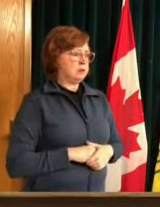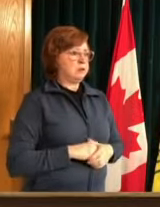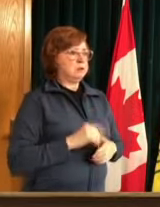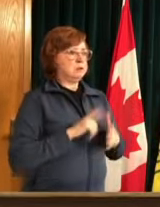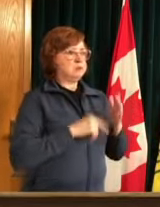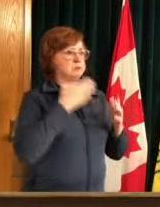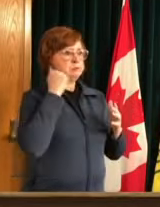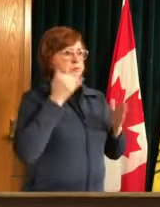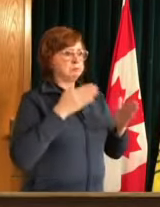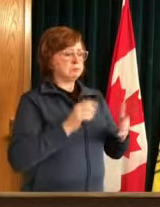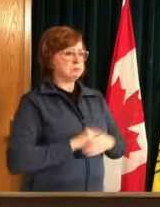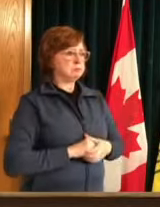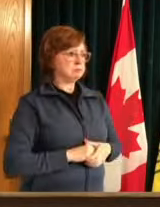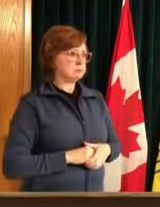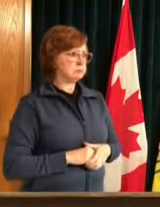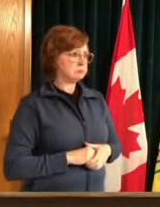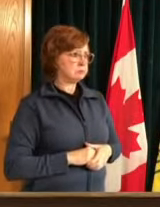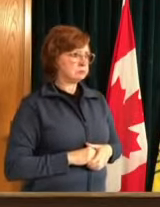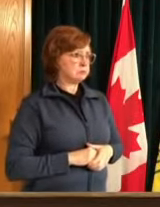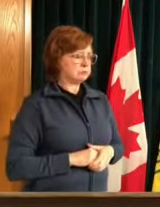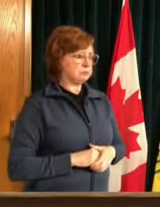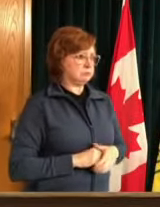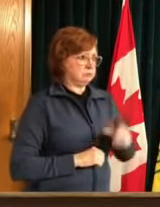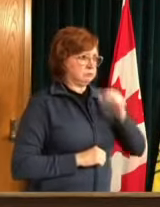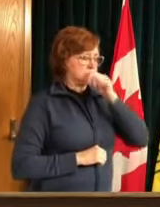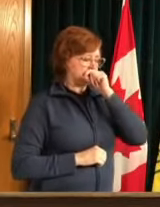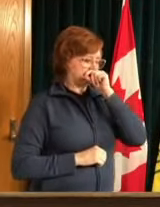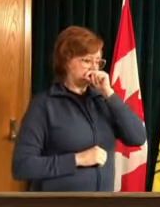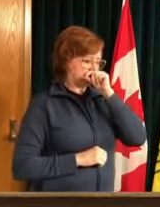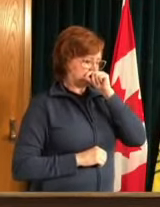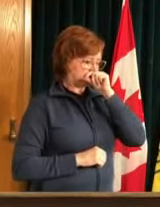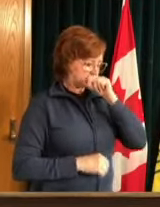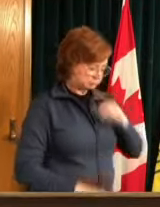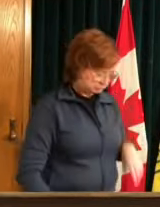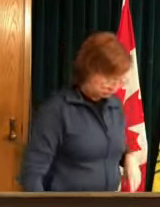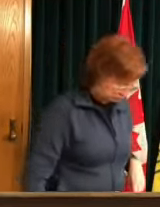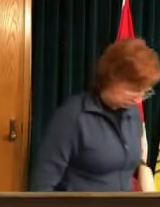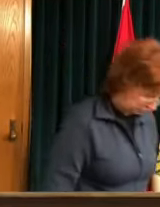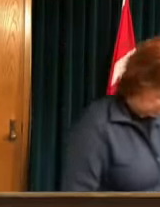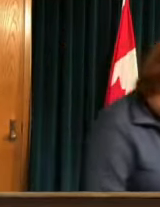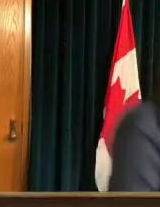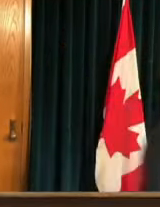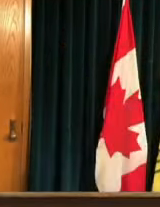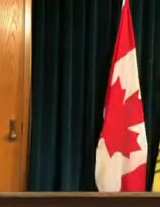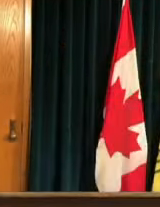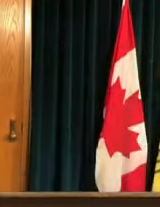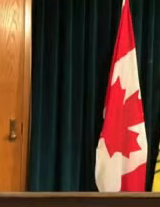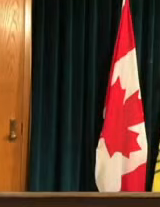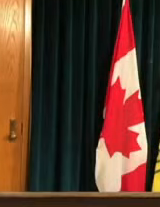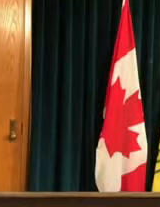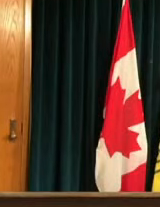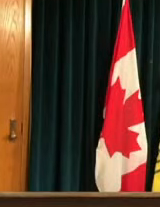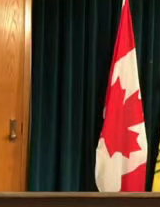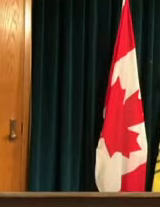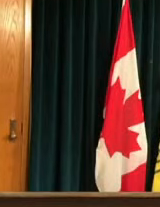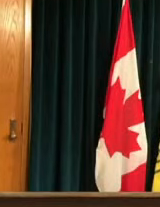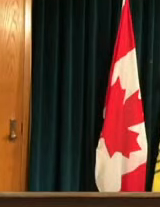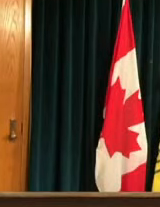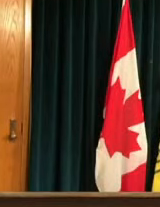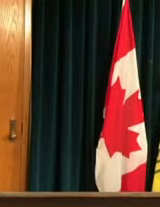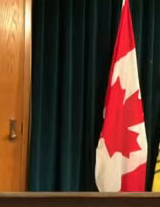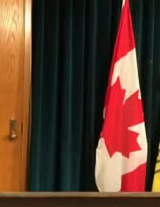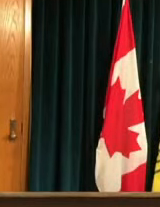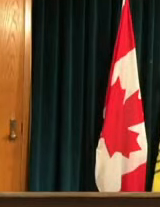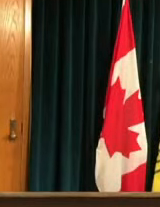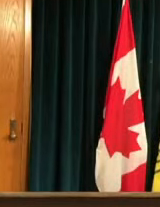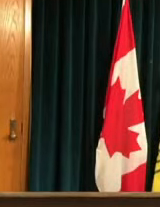next to the prime minister today of course that we have had in saskatchewan around uh being clear on on the safety of all of our vaccines in